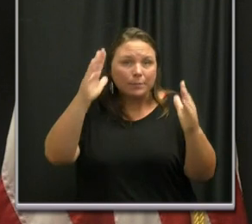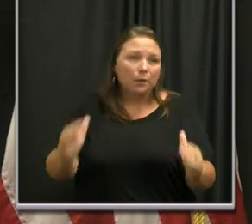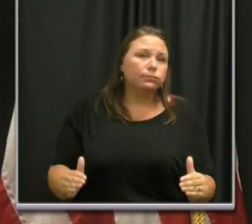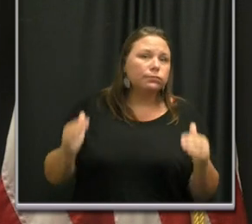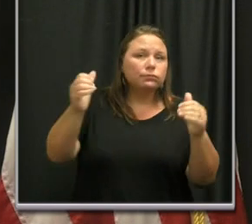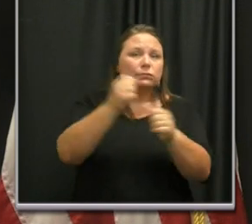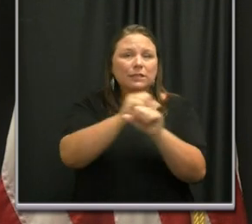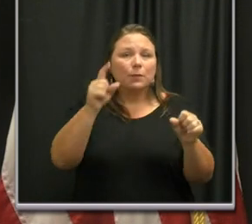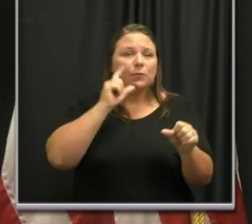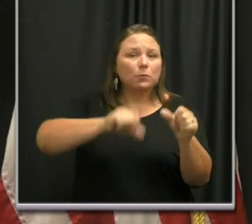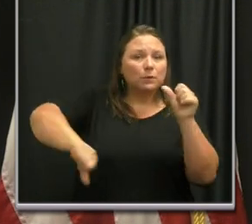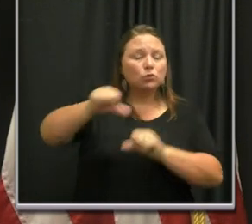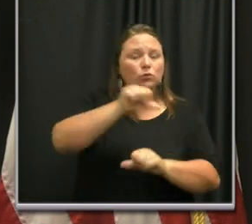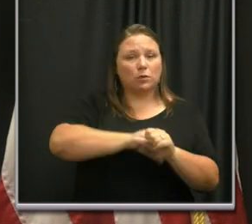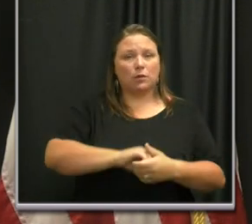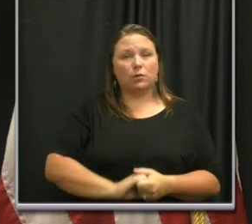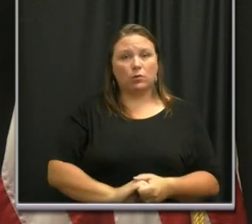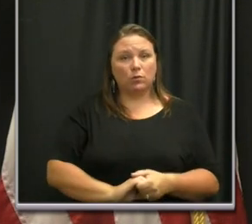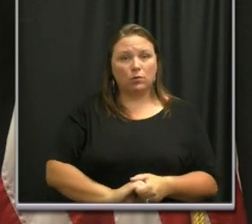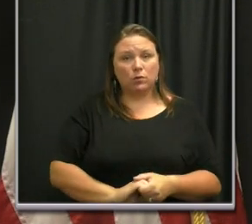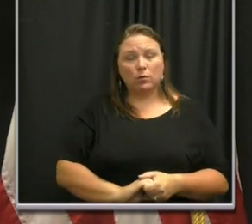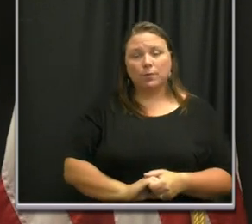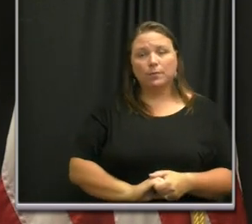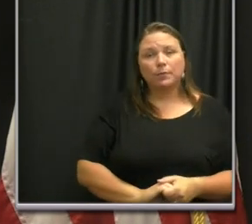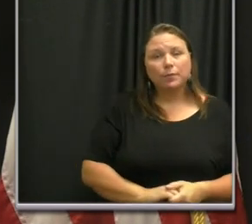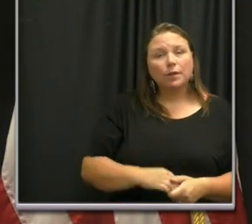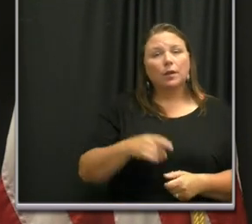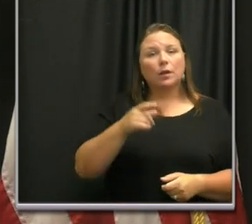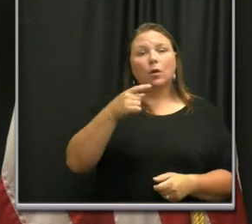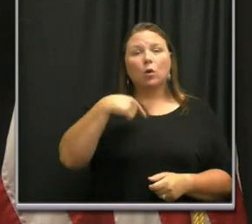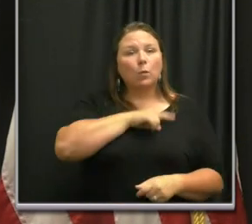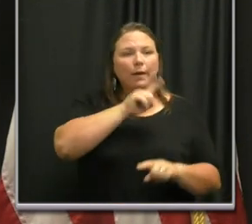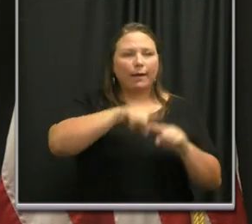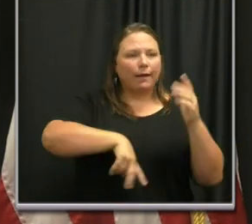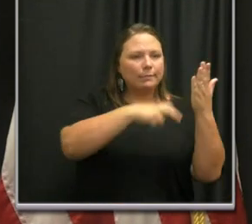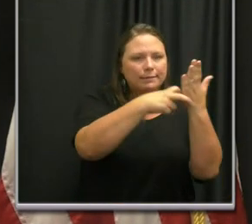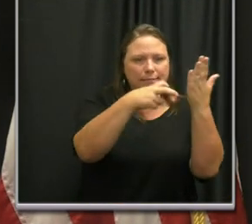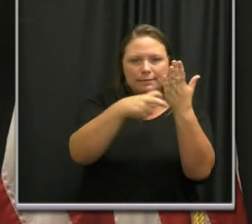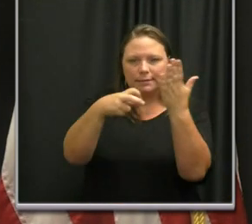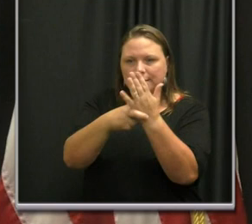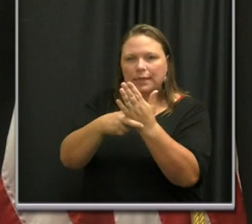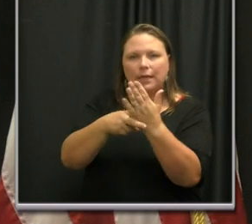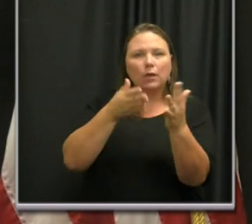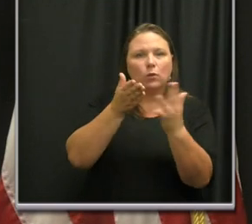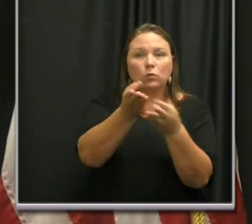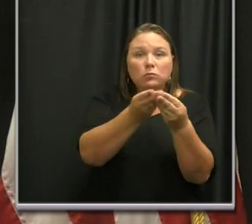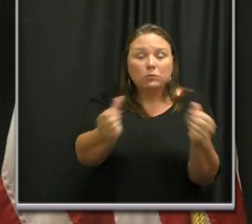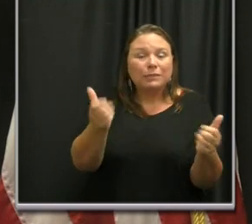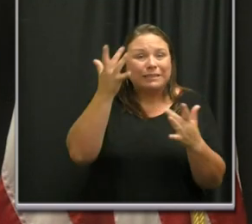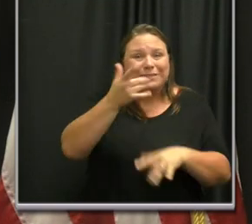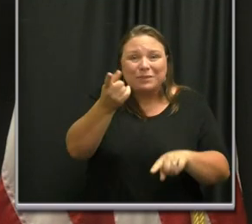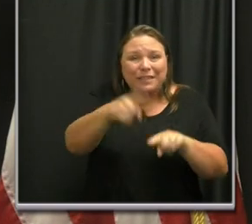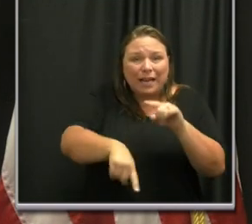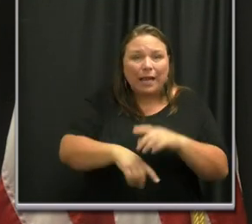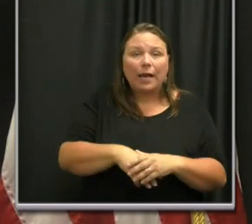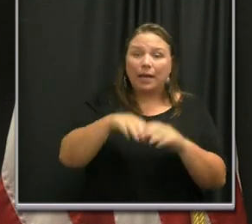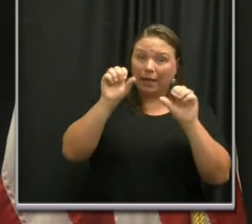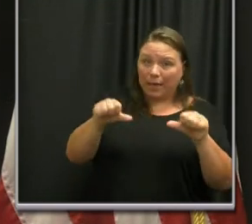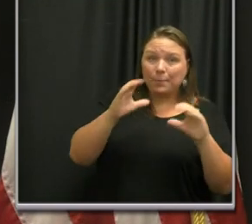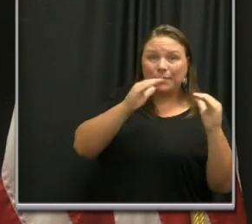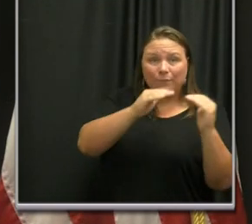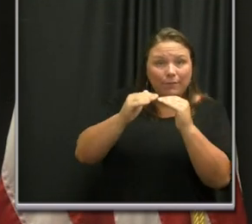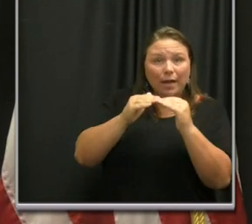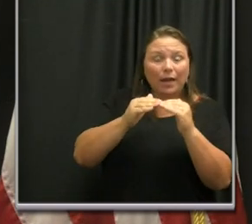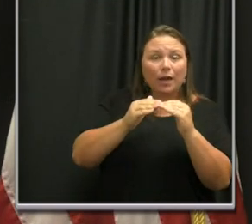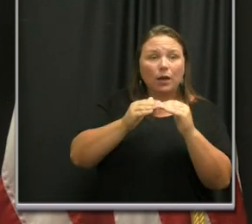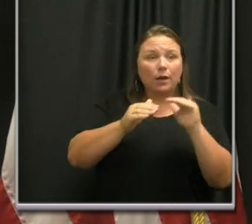of safety from each other. We cannot cite our way out of this disease. We just can't do it. Now, we can try to be fair